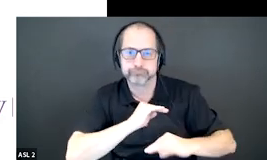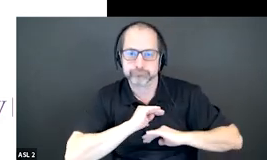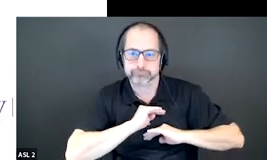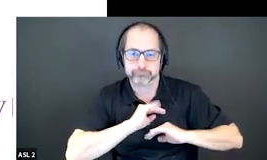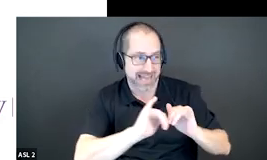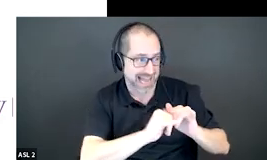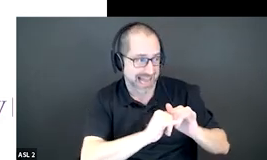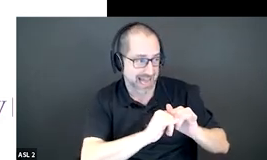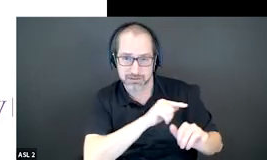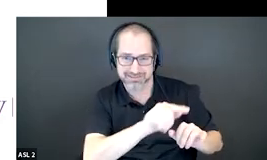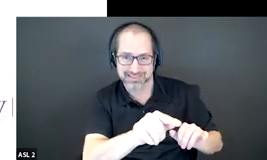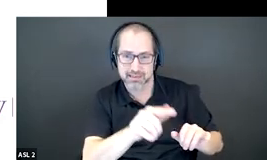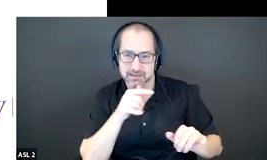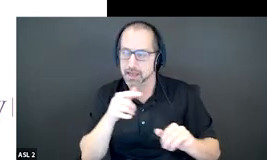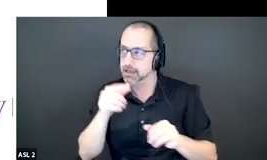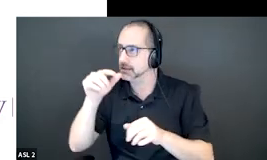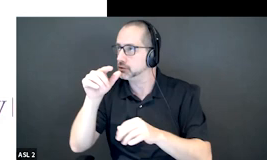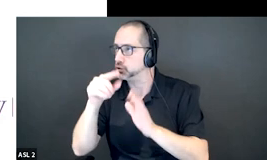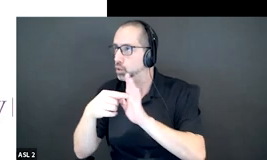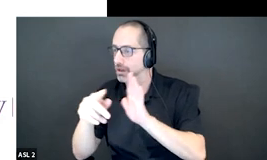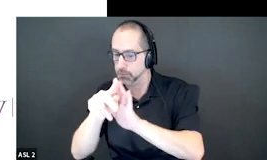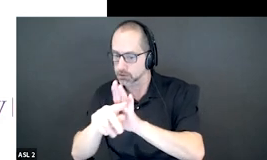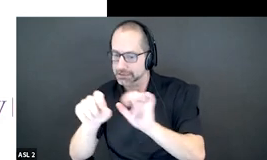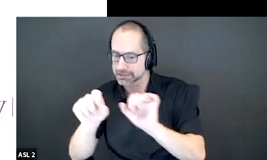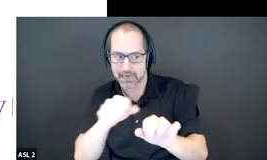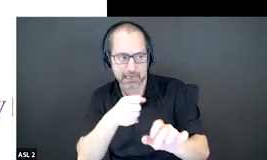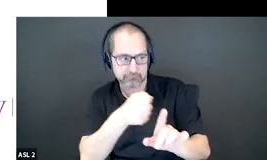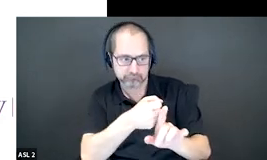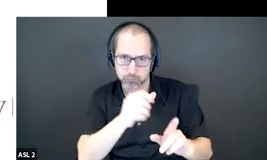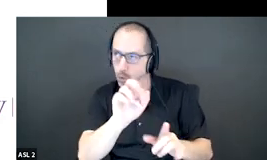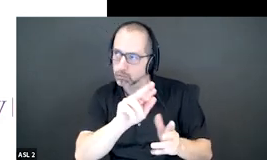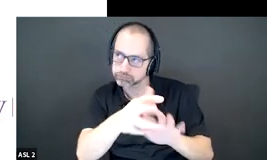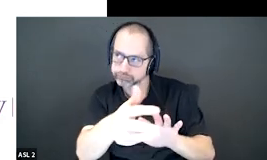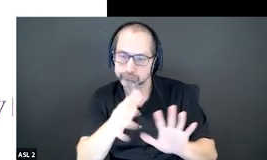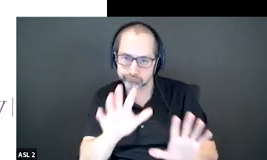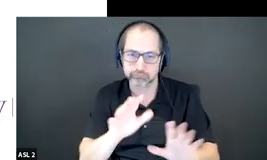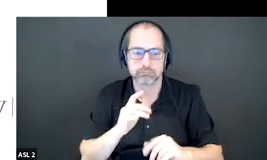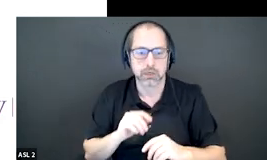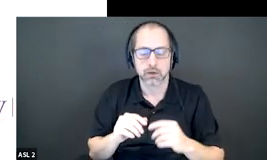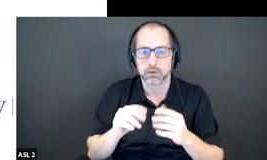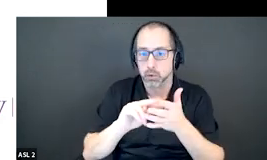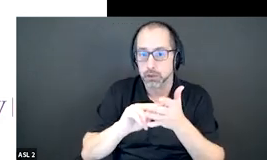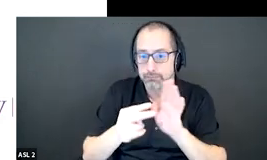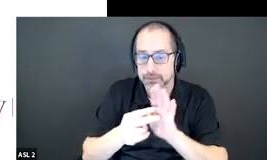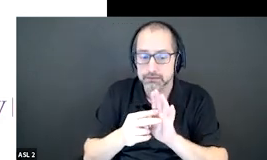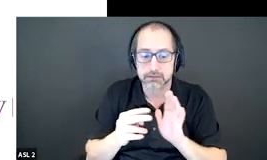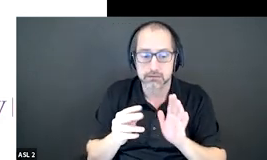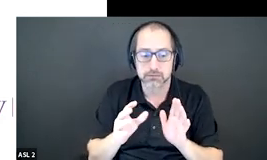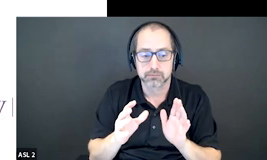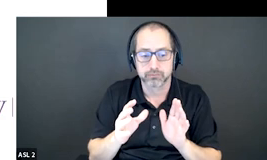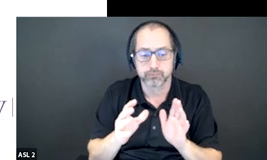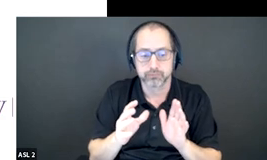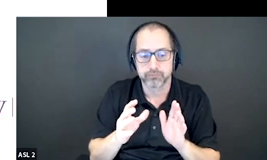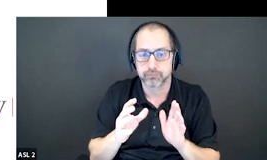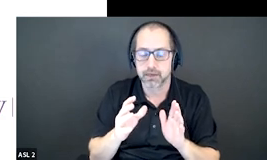disproportionate and unintended policy outcomes um so that means um kind of